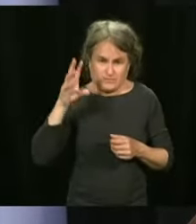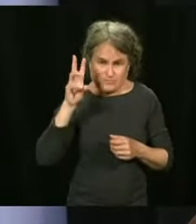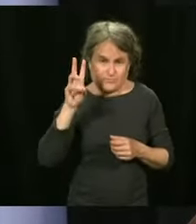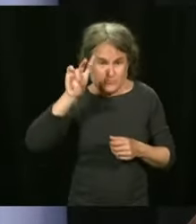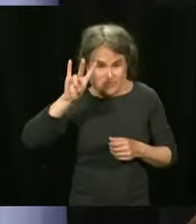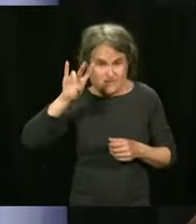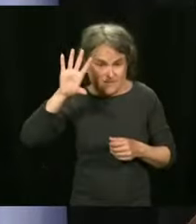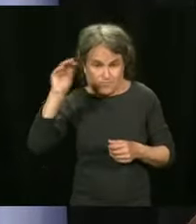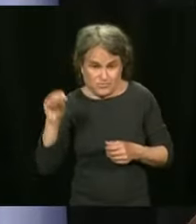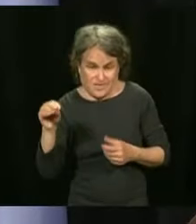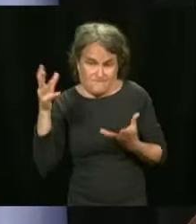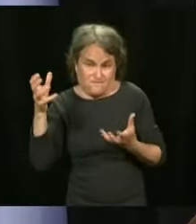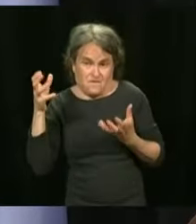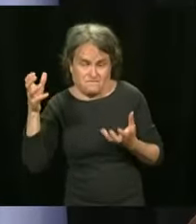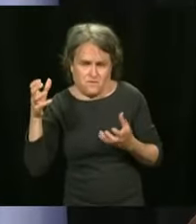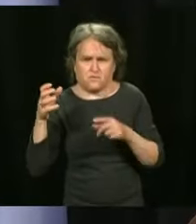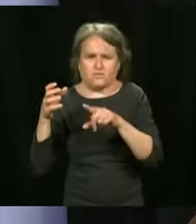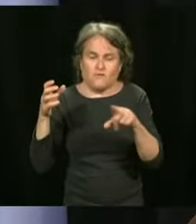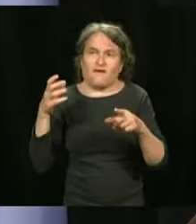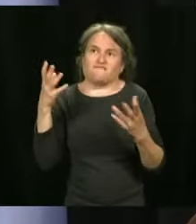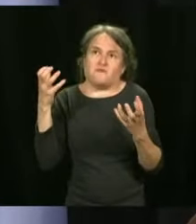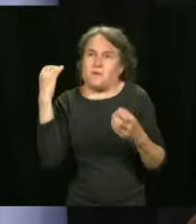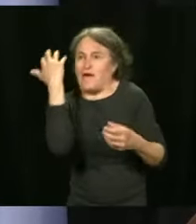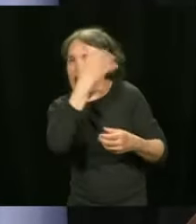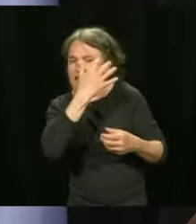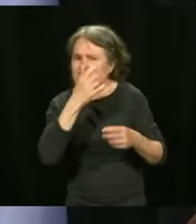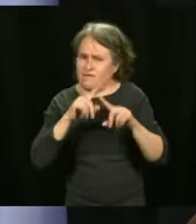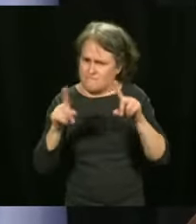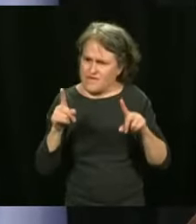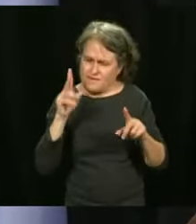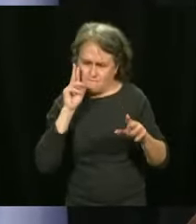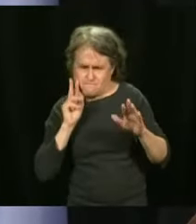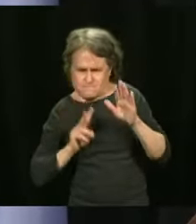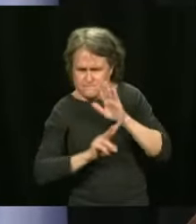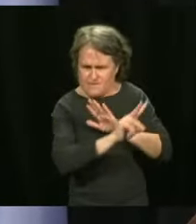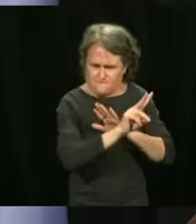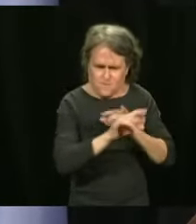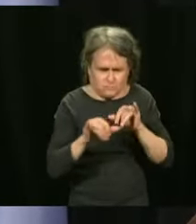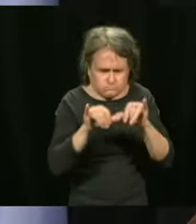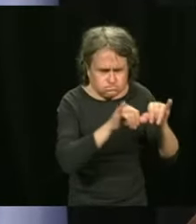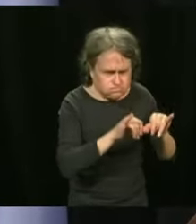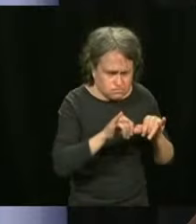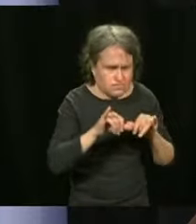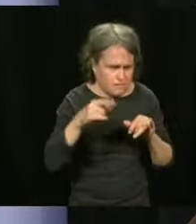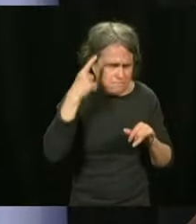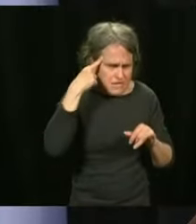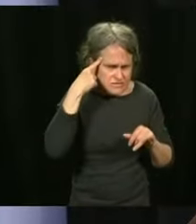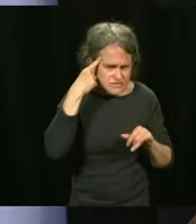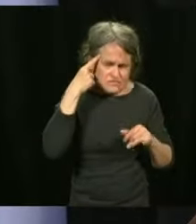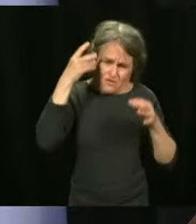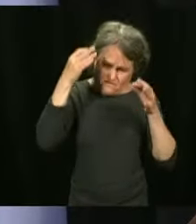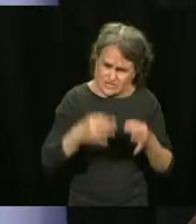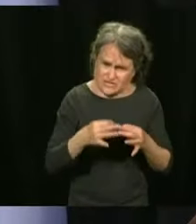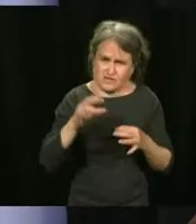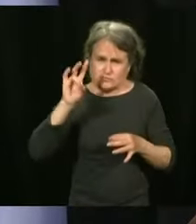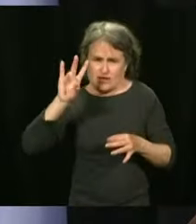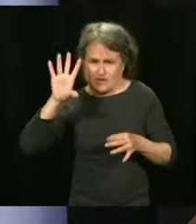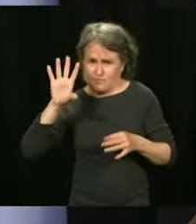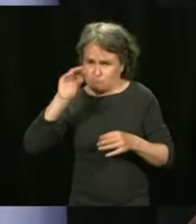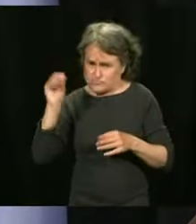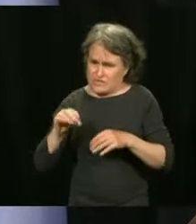forecast? Not your wishes, according to your forecasts. Are you convinced that you will reach a target? Well, to use